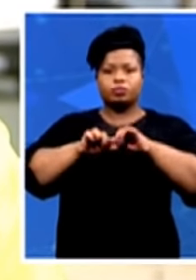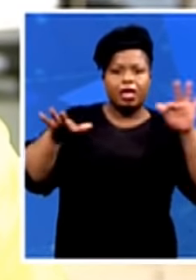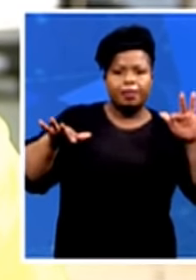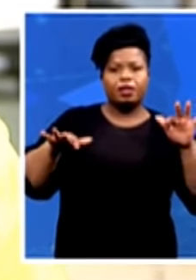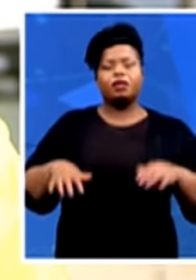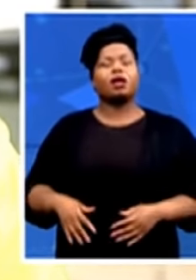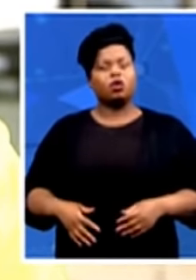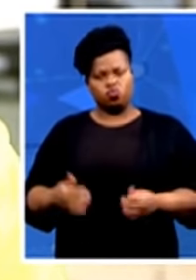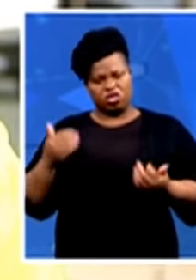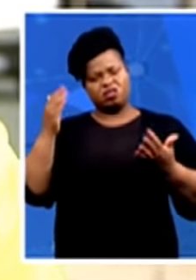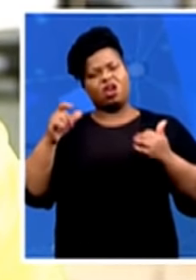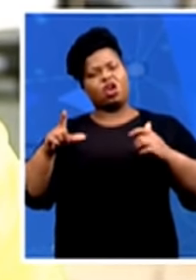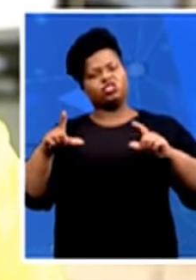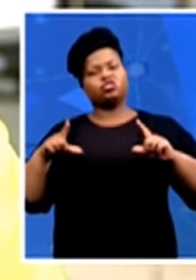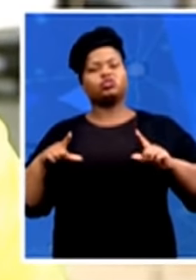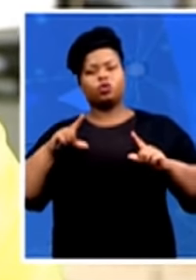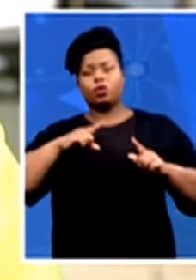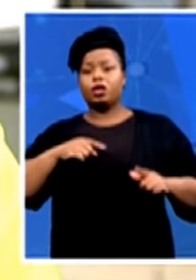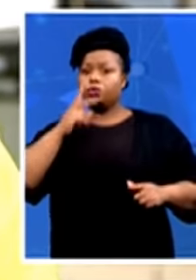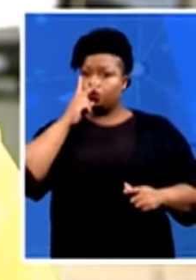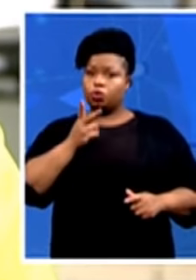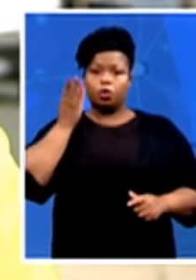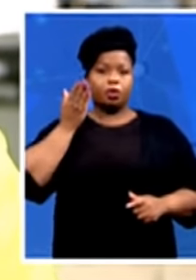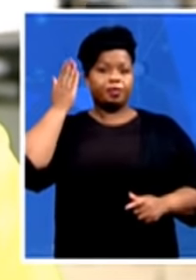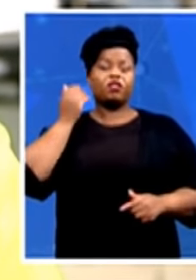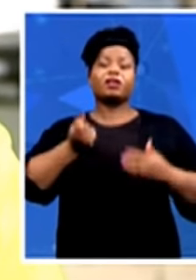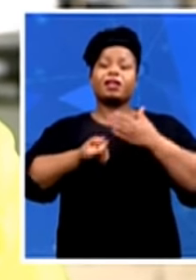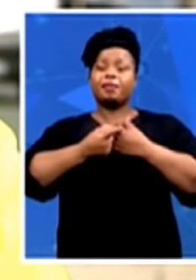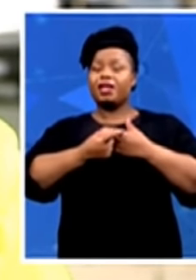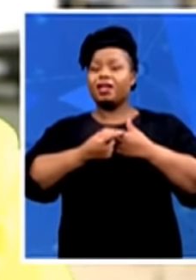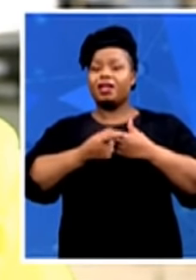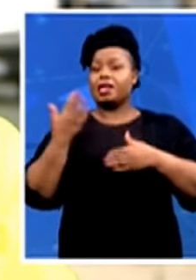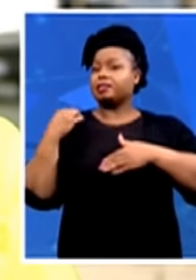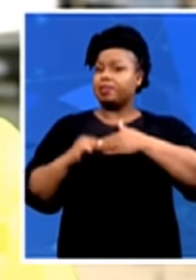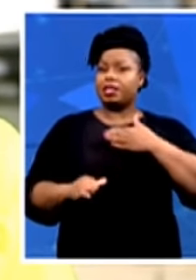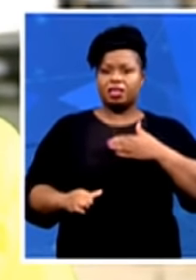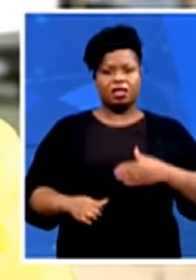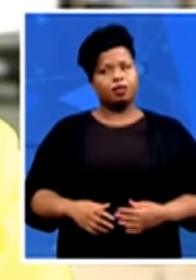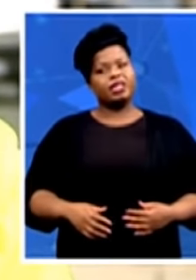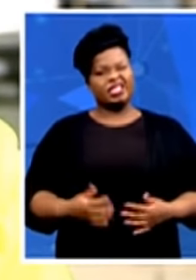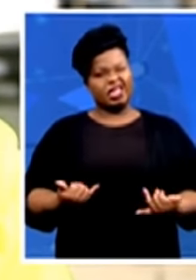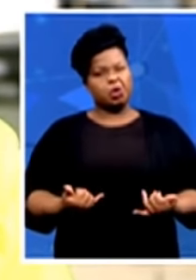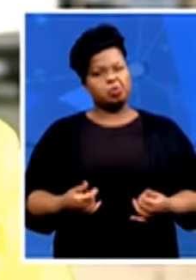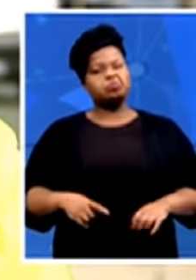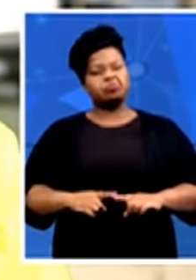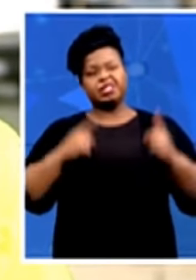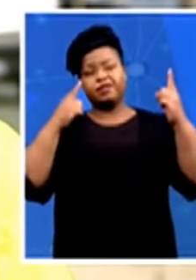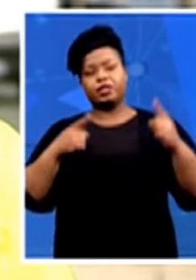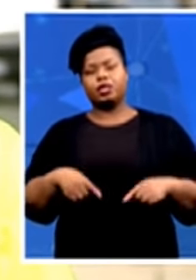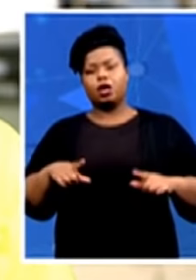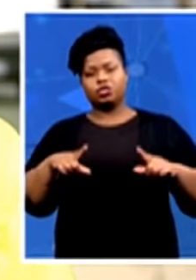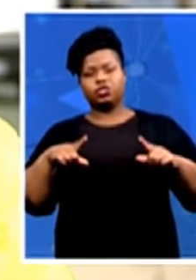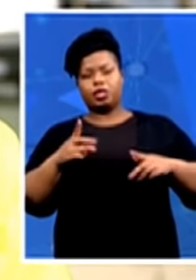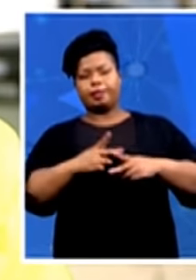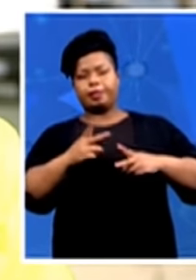looting incidents a couple of weeks ago. So this time, it looks like they are actually pulling their socks up to make